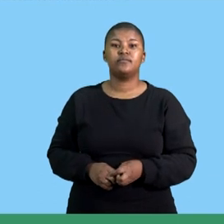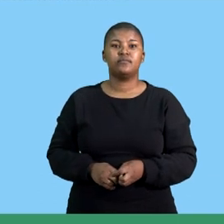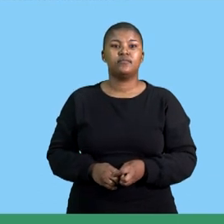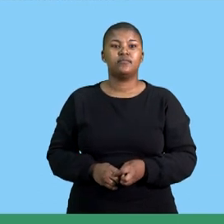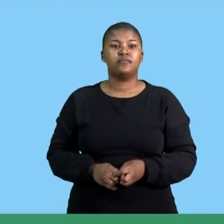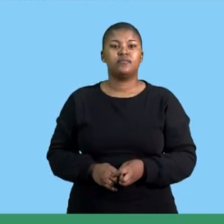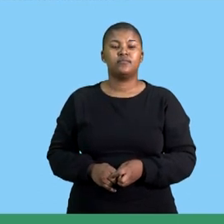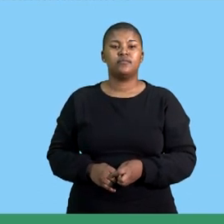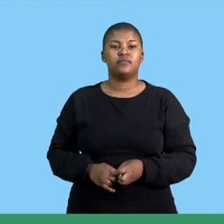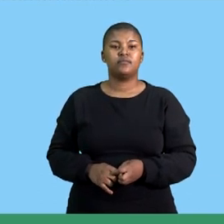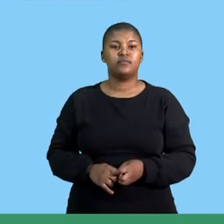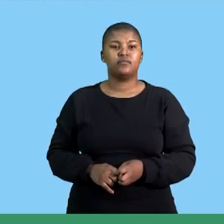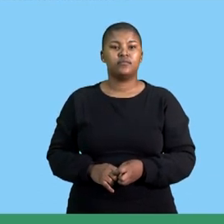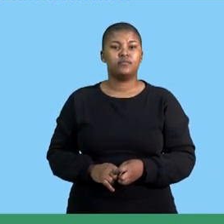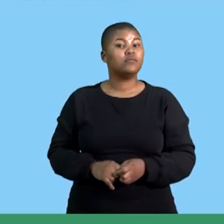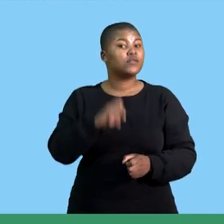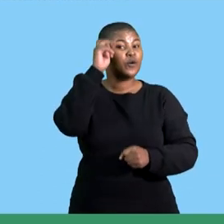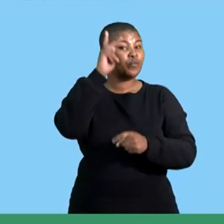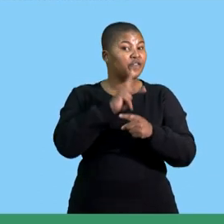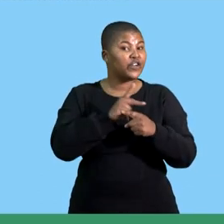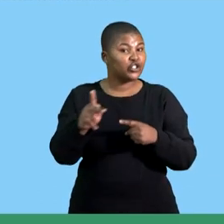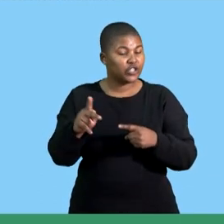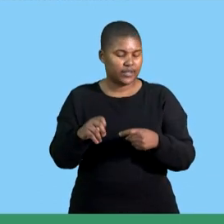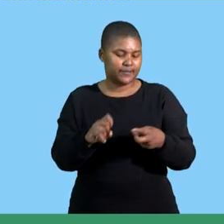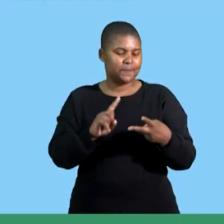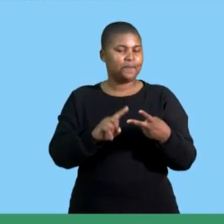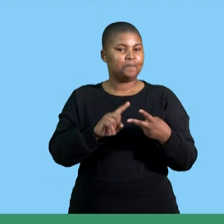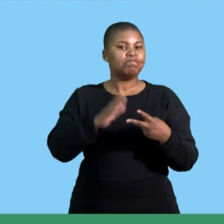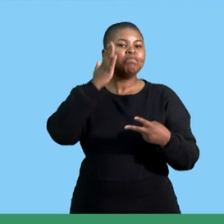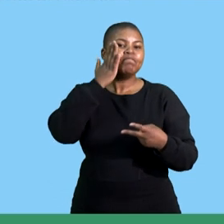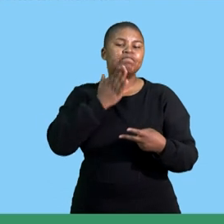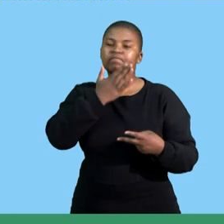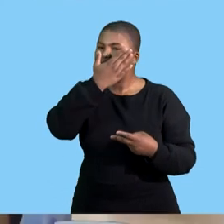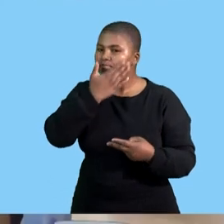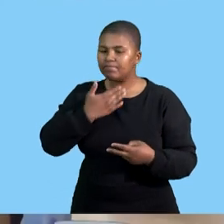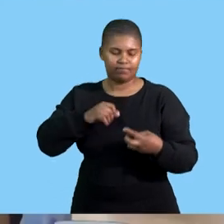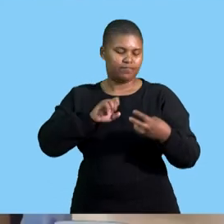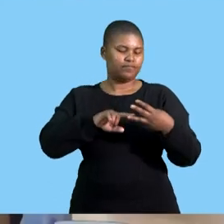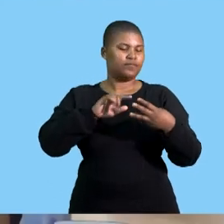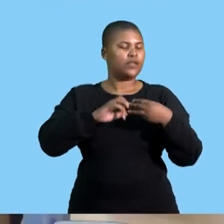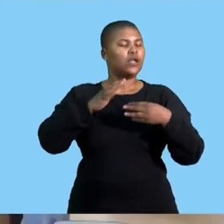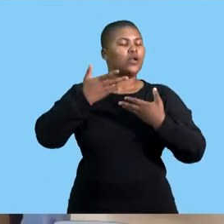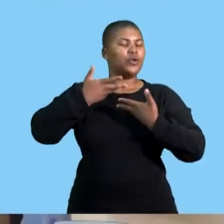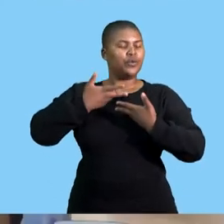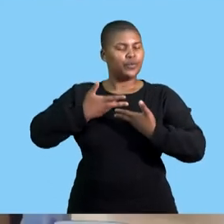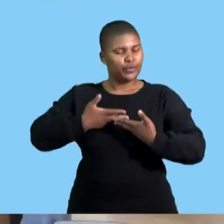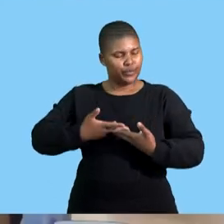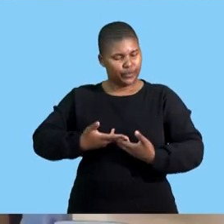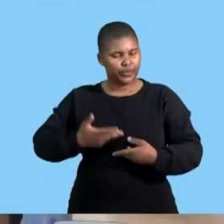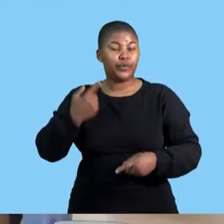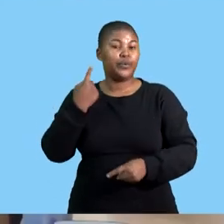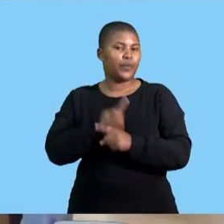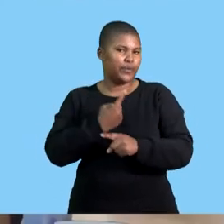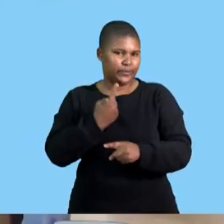polite and calm at all times so you need to make sure that even if a provocative question has been posed to you you remain